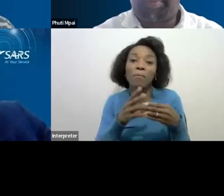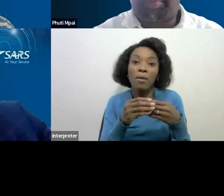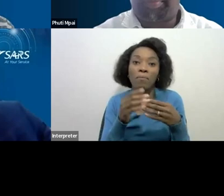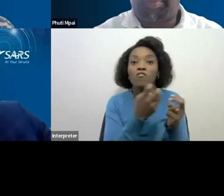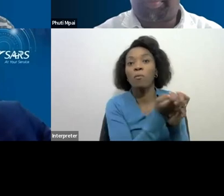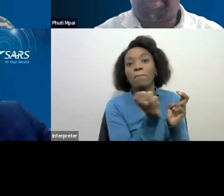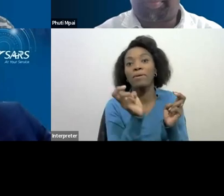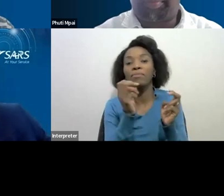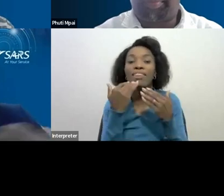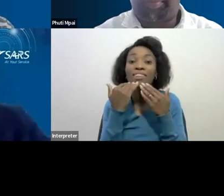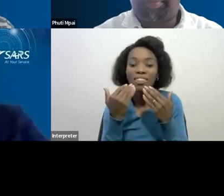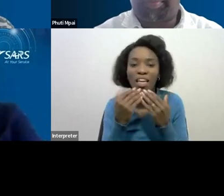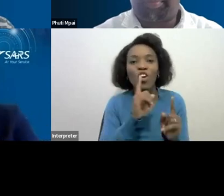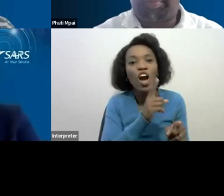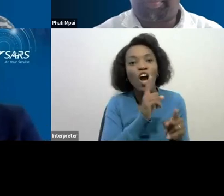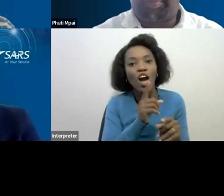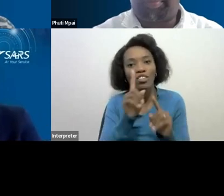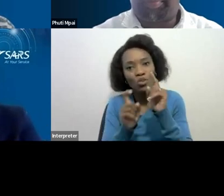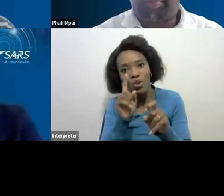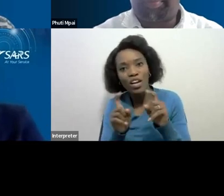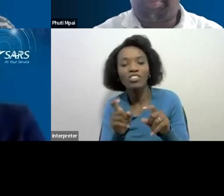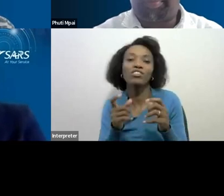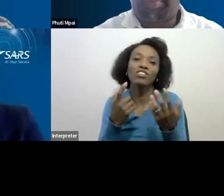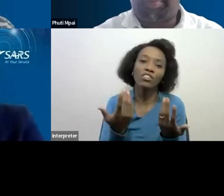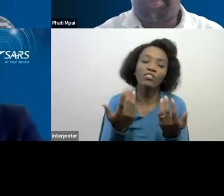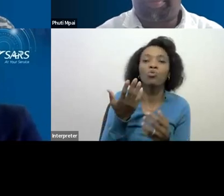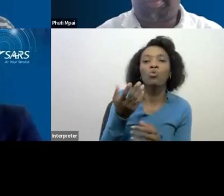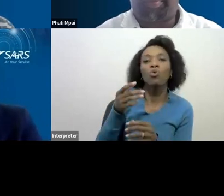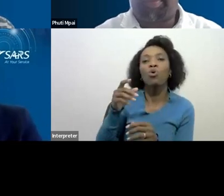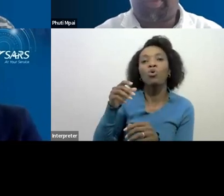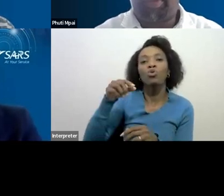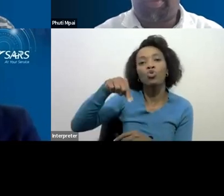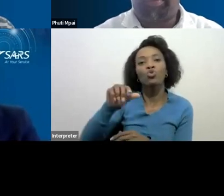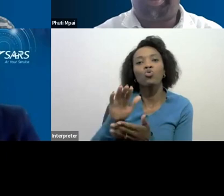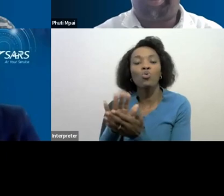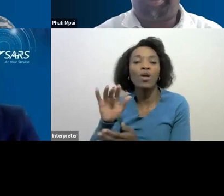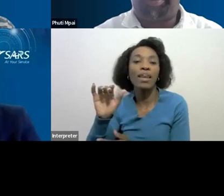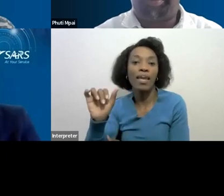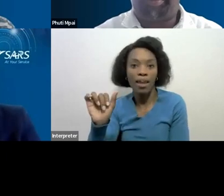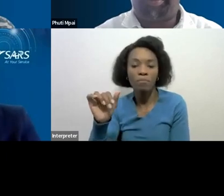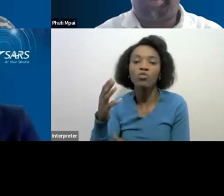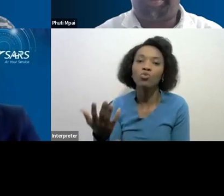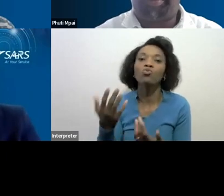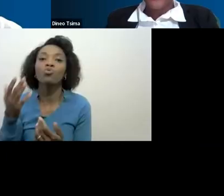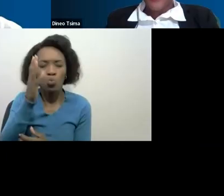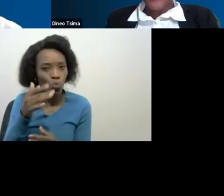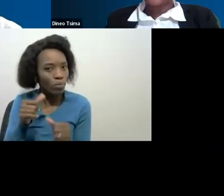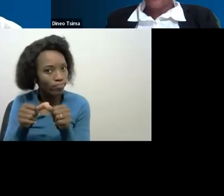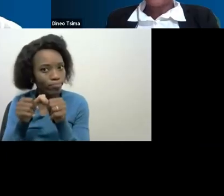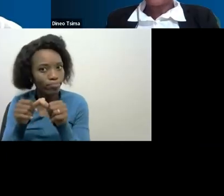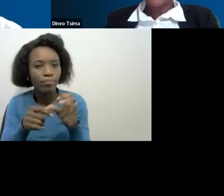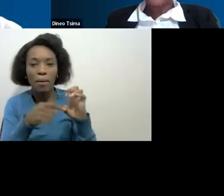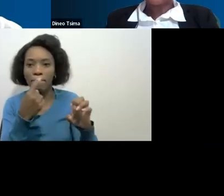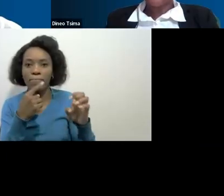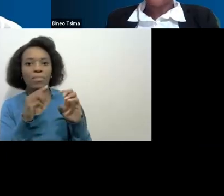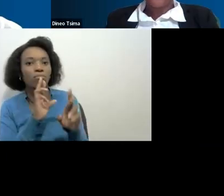for continuing responding to the question on our Q&A chat. We'll do so, ladies and gentlemen, as well with the emails that we have received. And